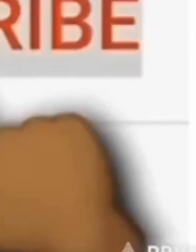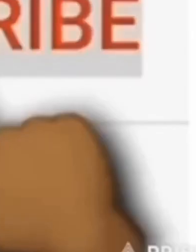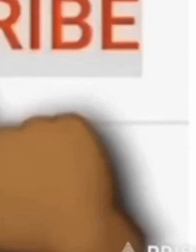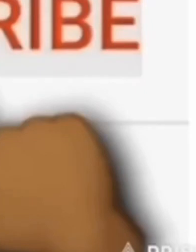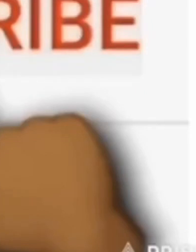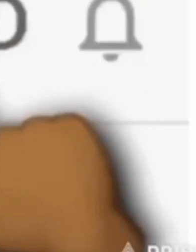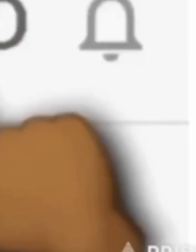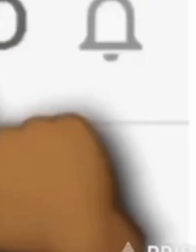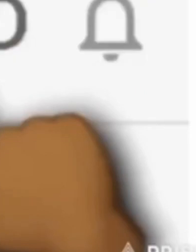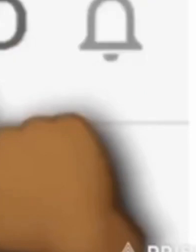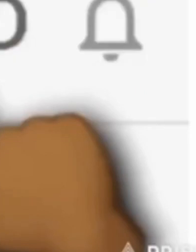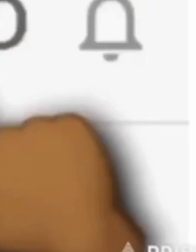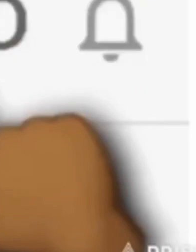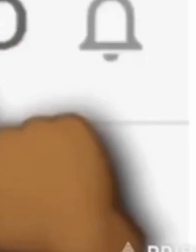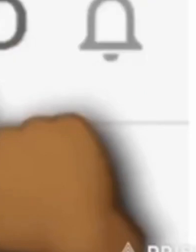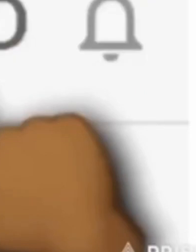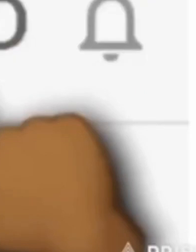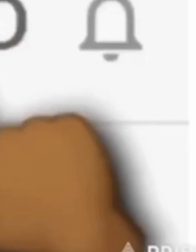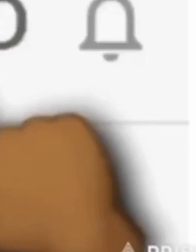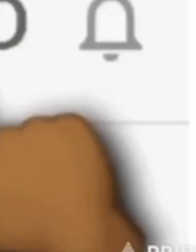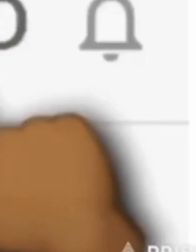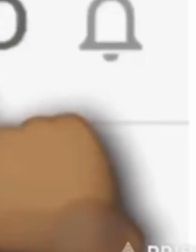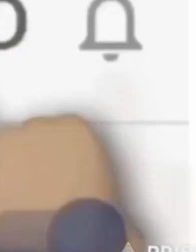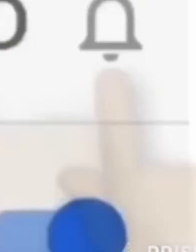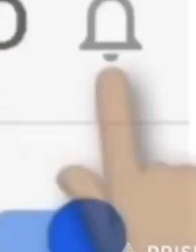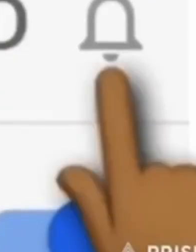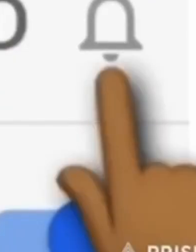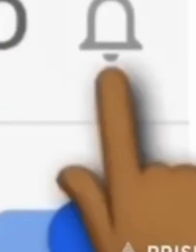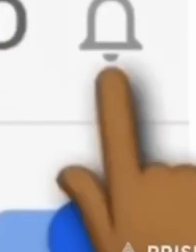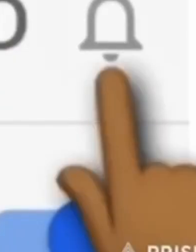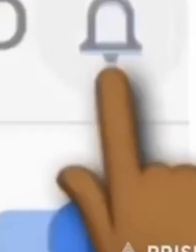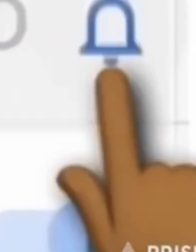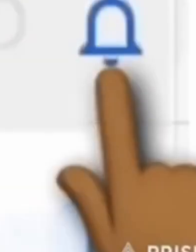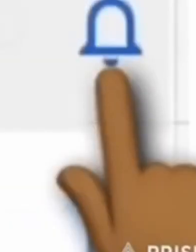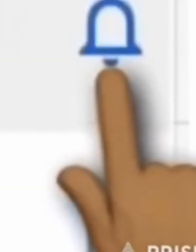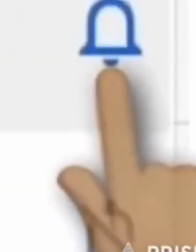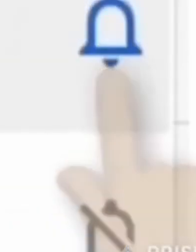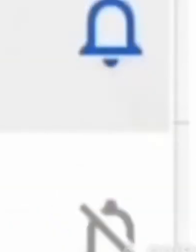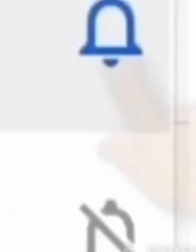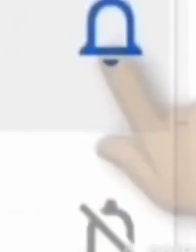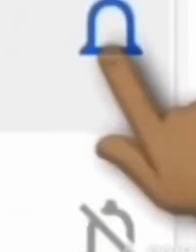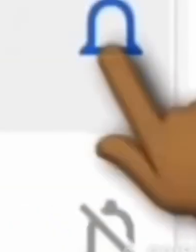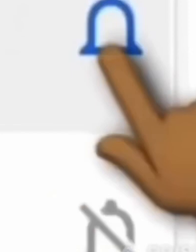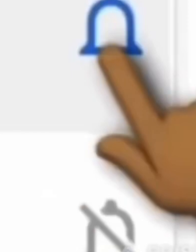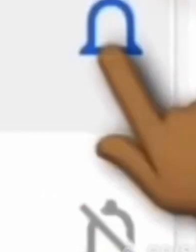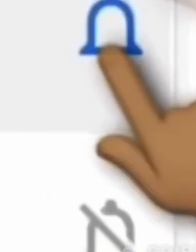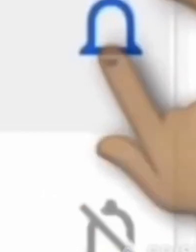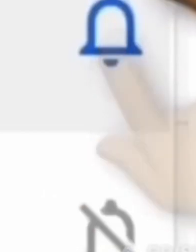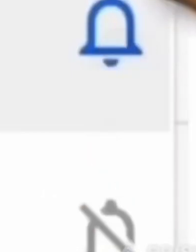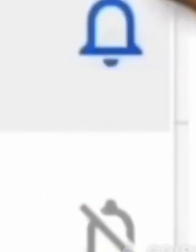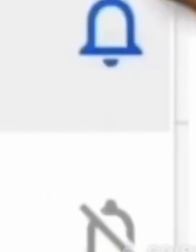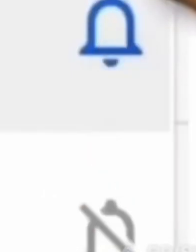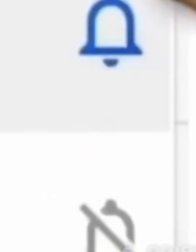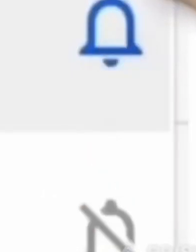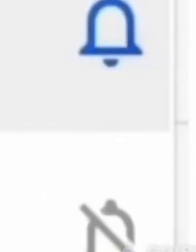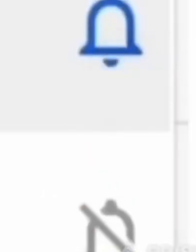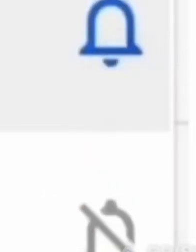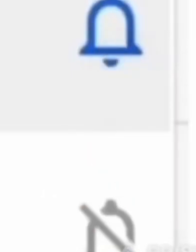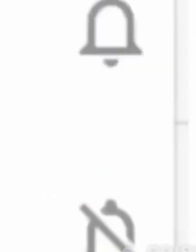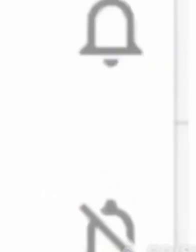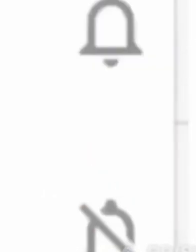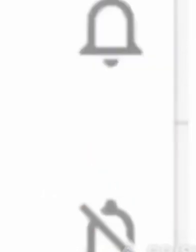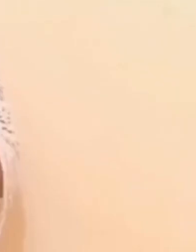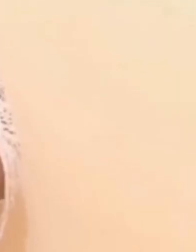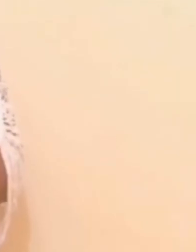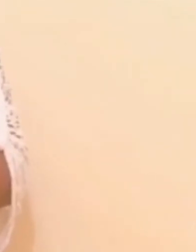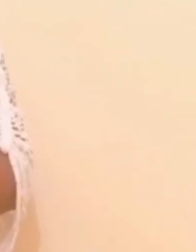Don't forget to hit on the subscribe button and hit the notification bell so that whenever I upload a video, you will be the first to know. God